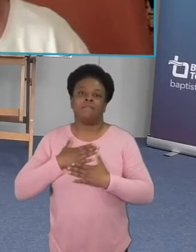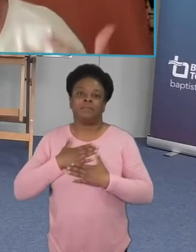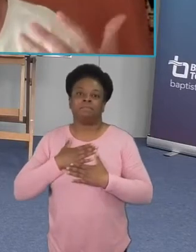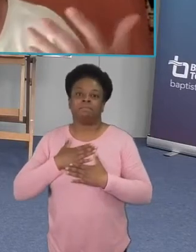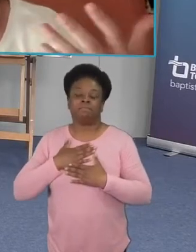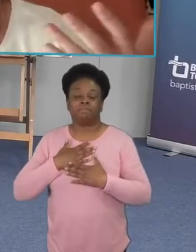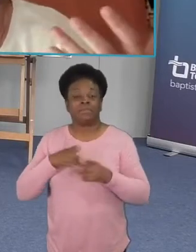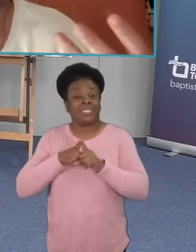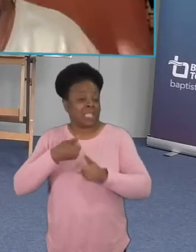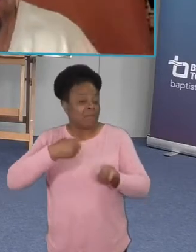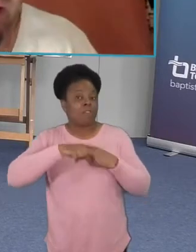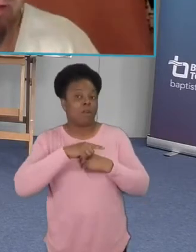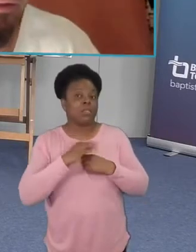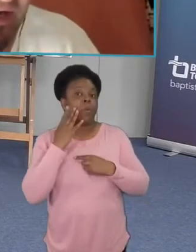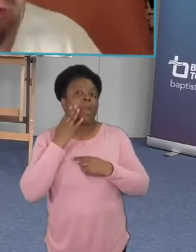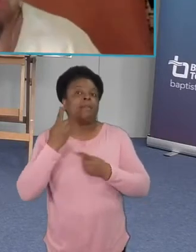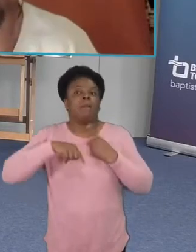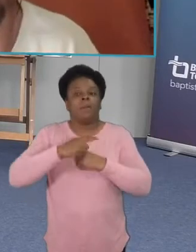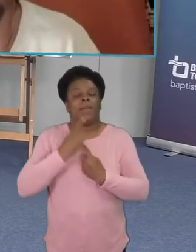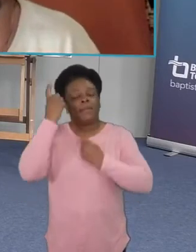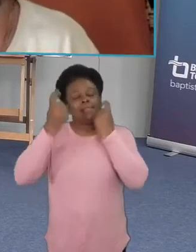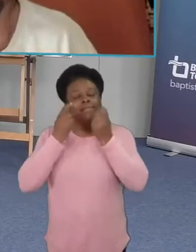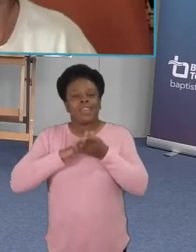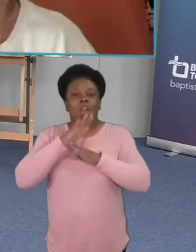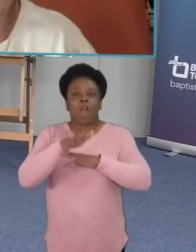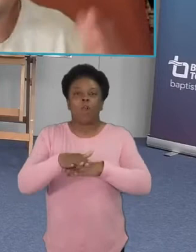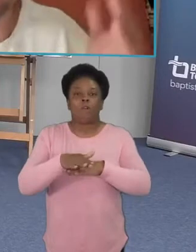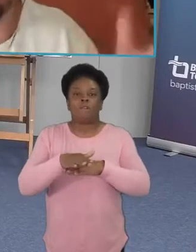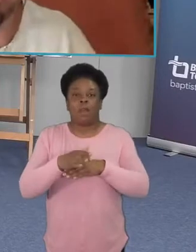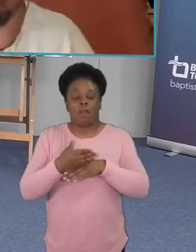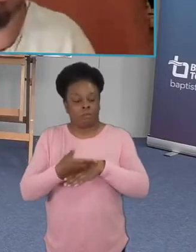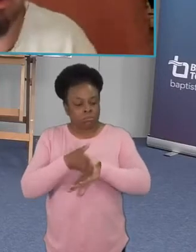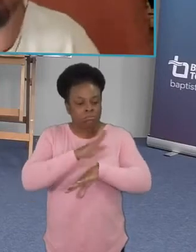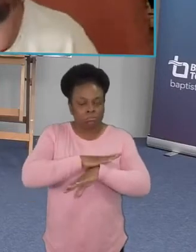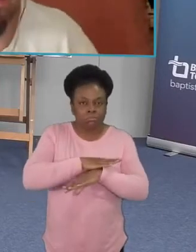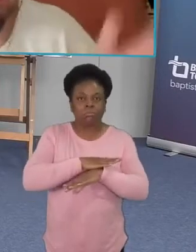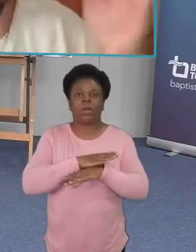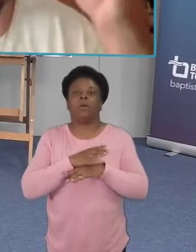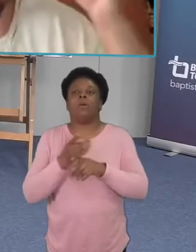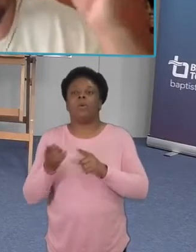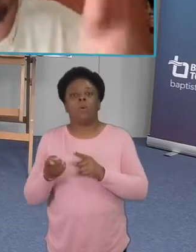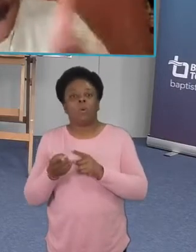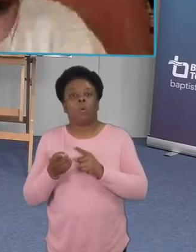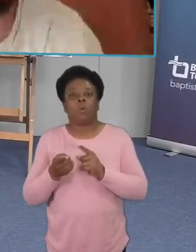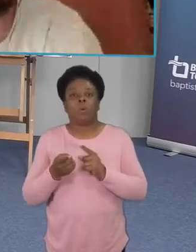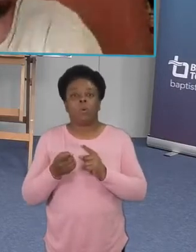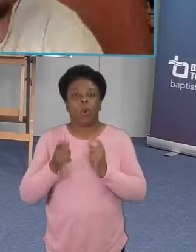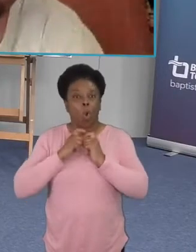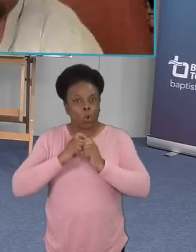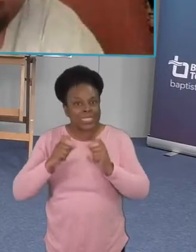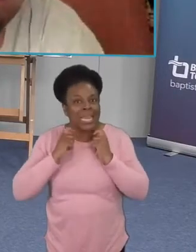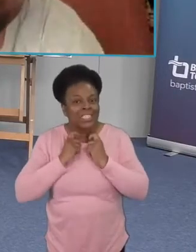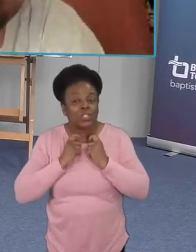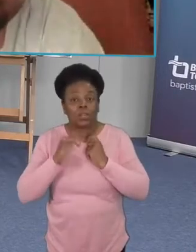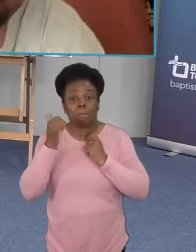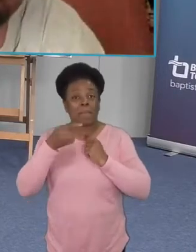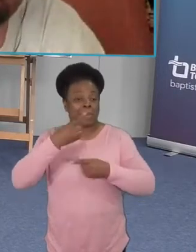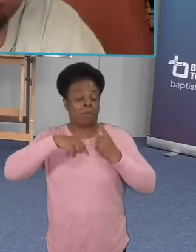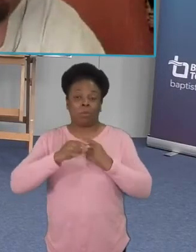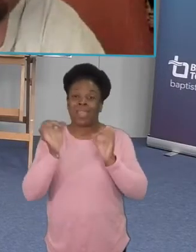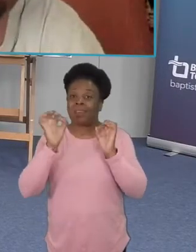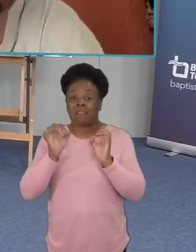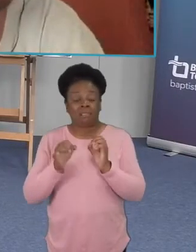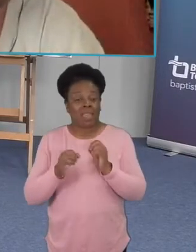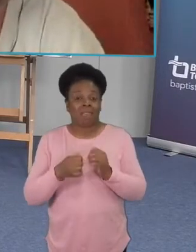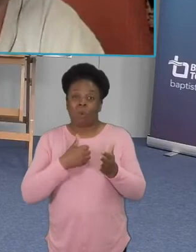um and uh the sacrament of marriage like we're probably not all going to agree and that's where i would think